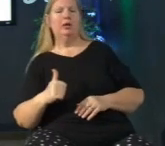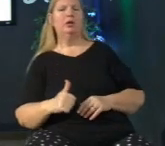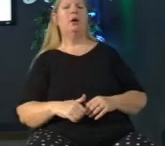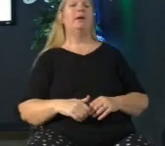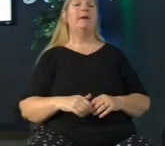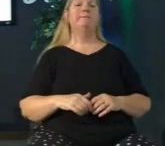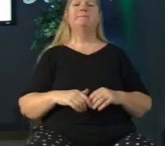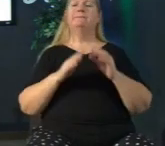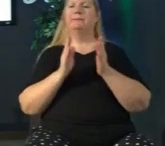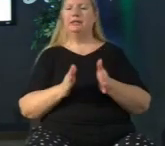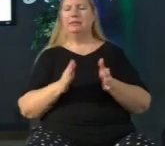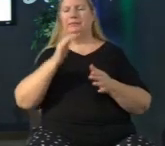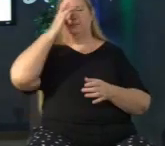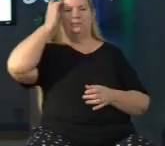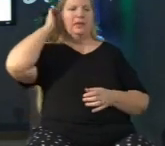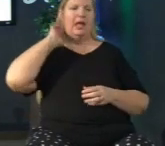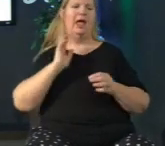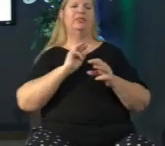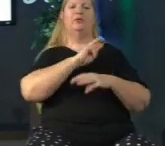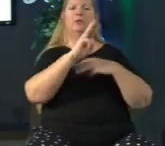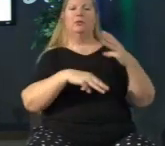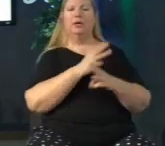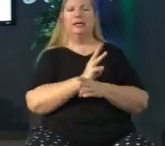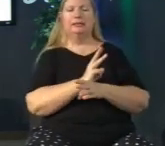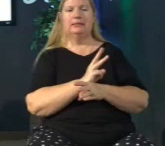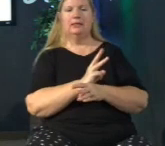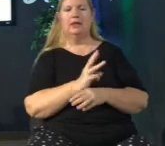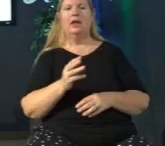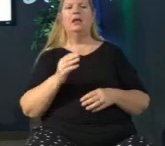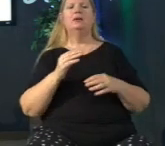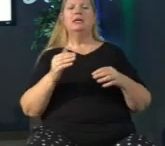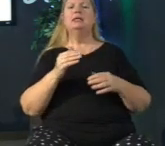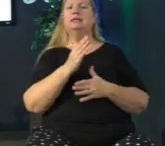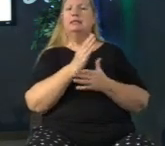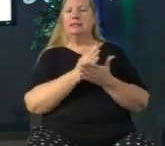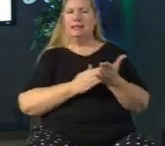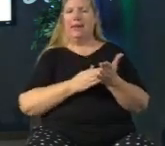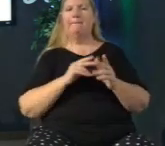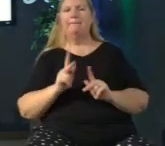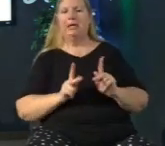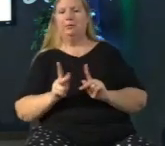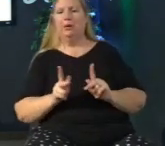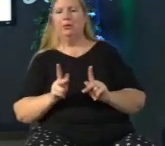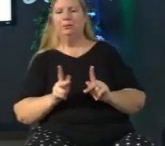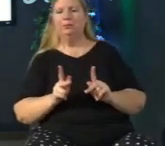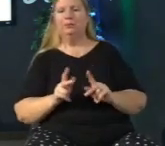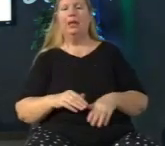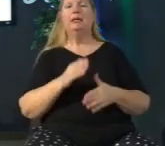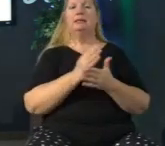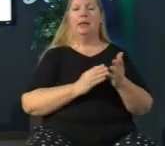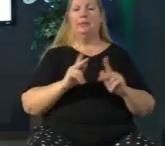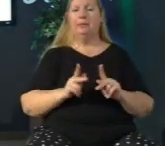now in the world there are some people it's a very small percentage but there are some people